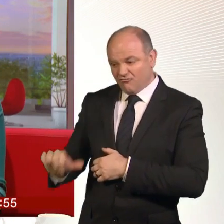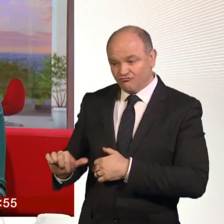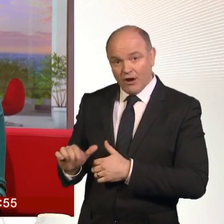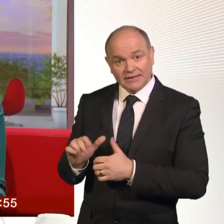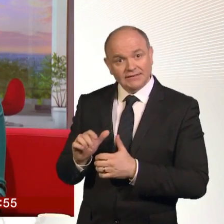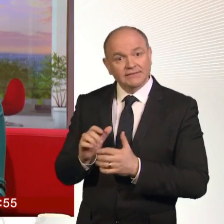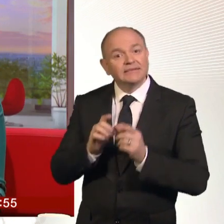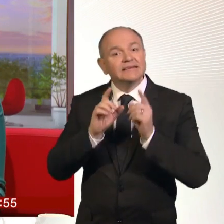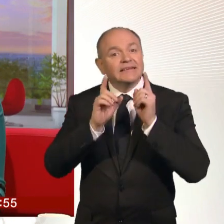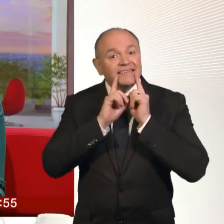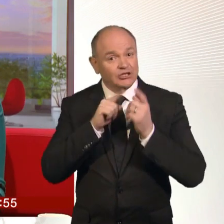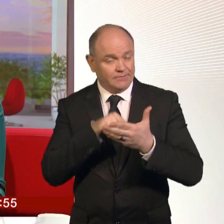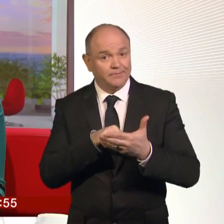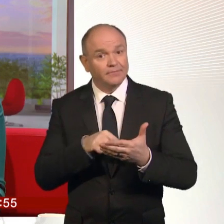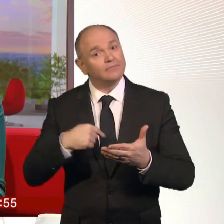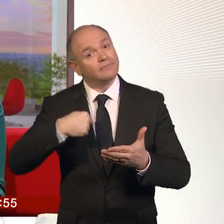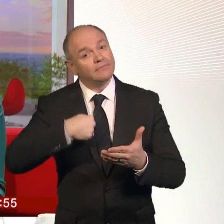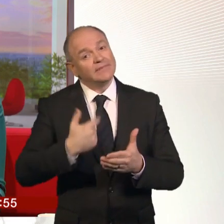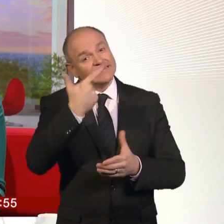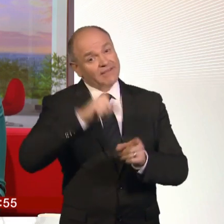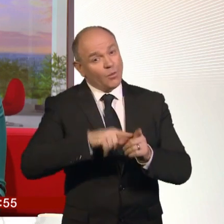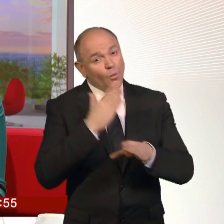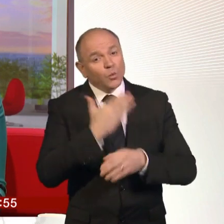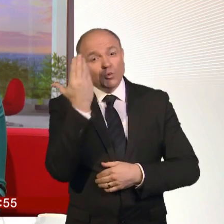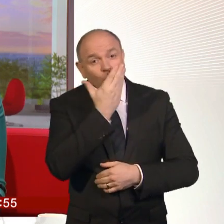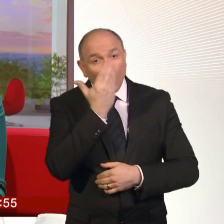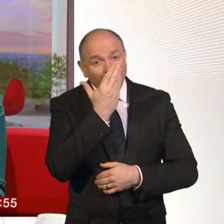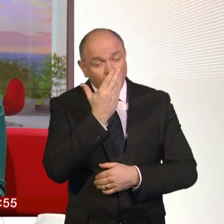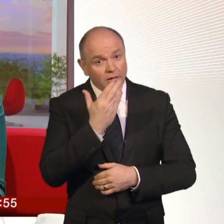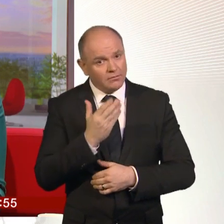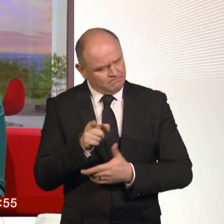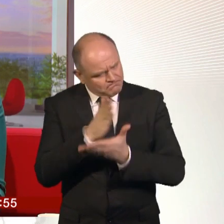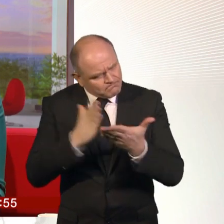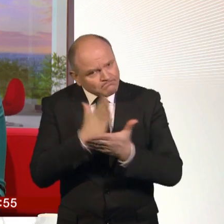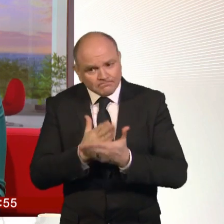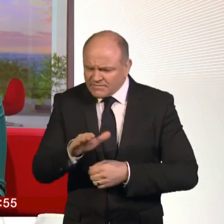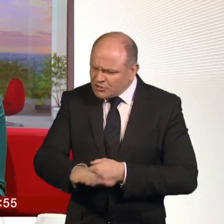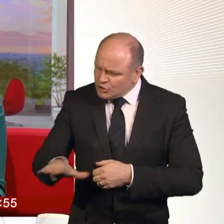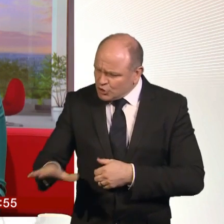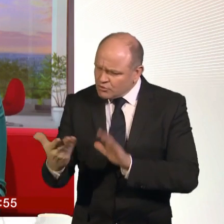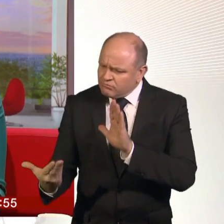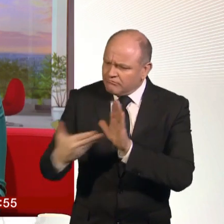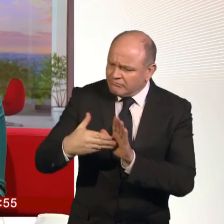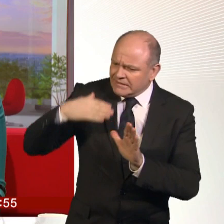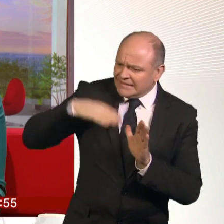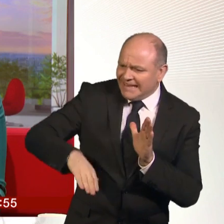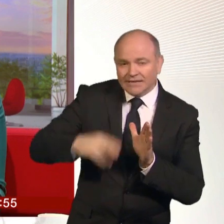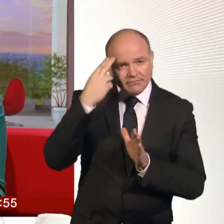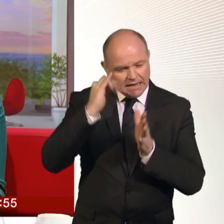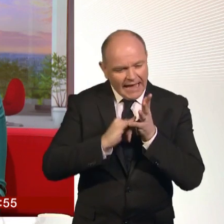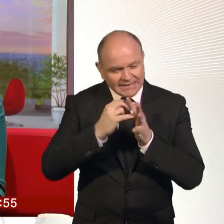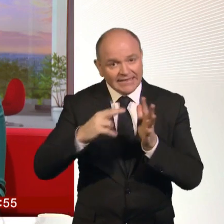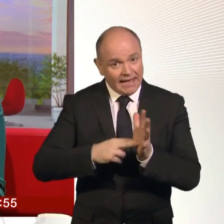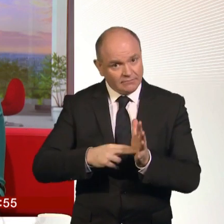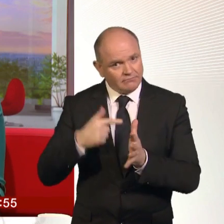says, the schools I've worked at in over seven years of my career have been dedicated to ensuring SCN children are getting the help they need within a mainstream school. But